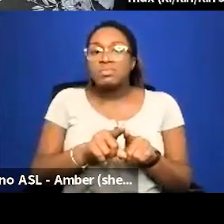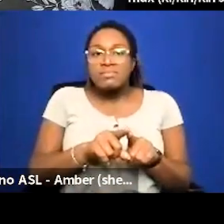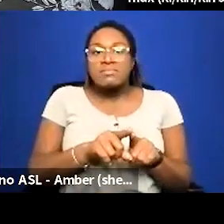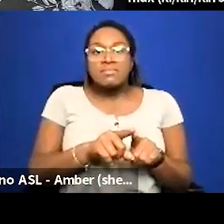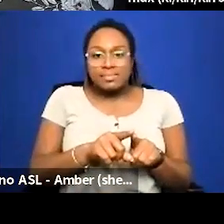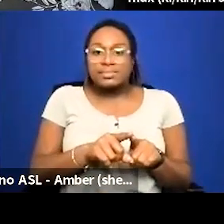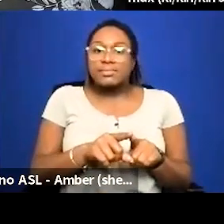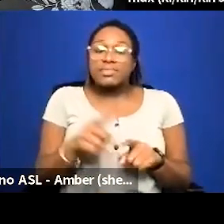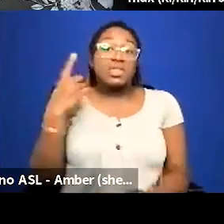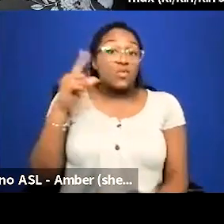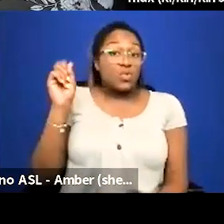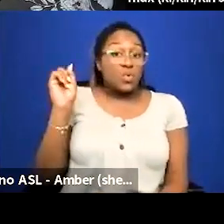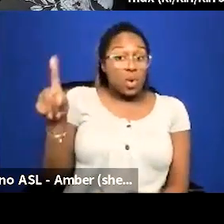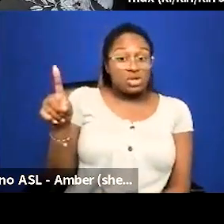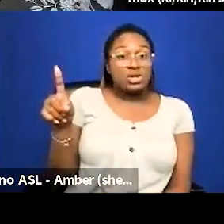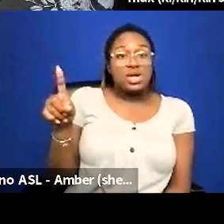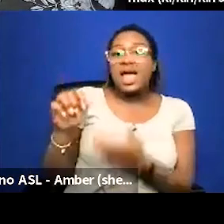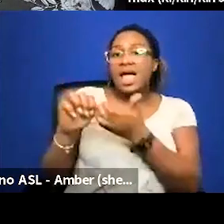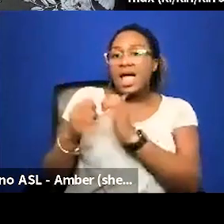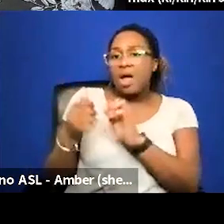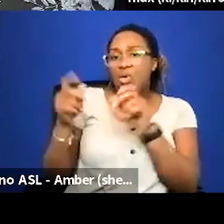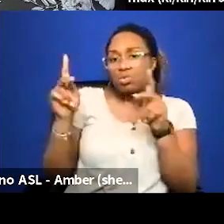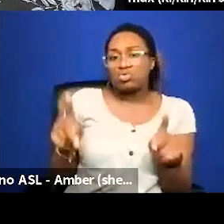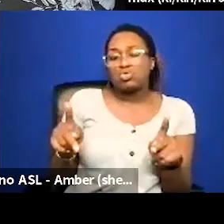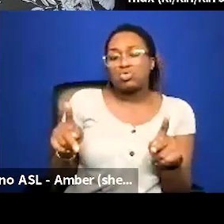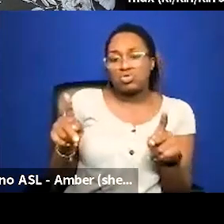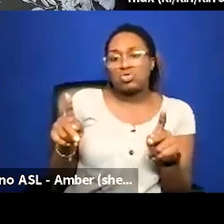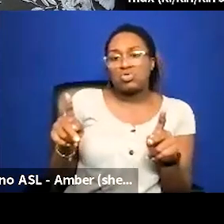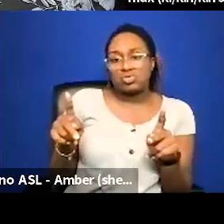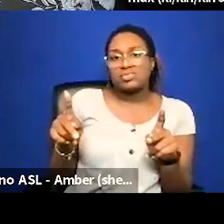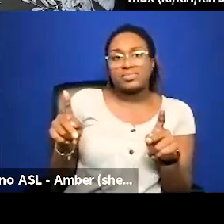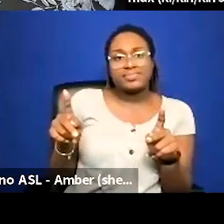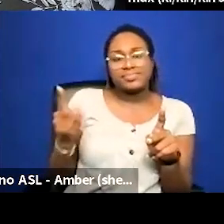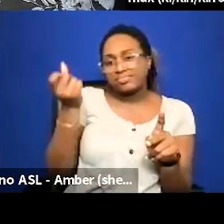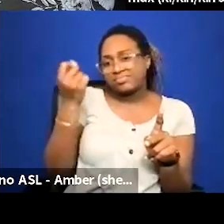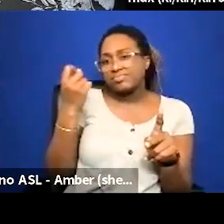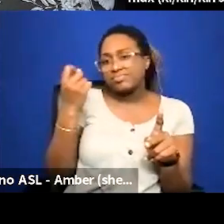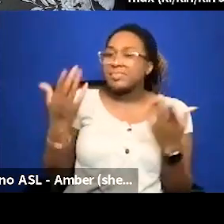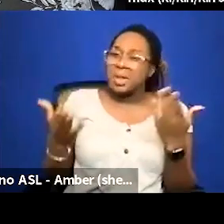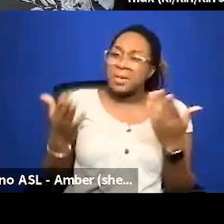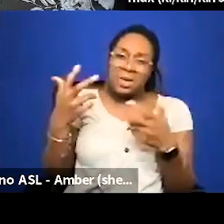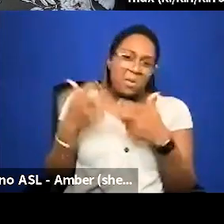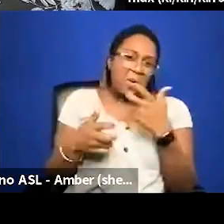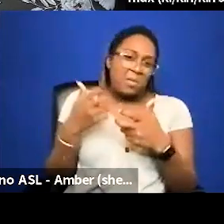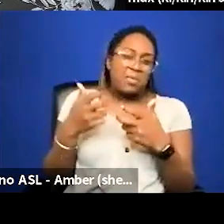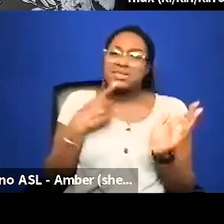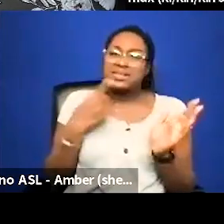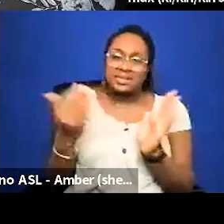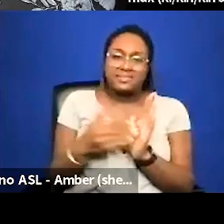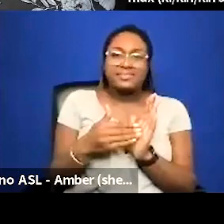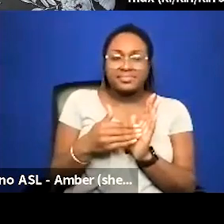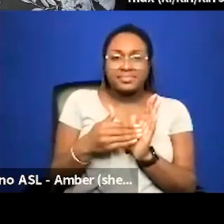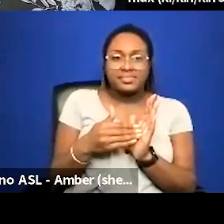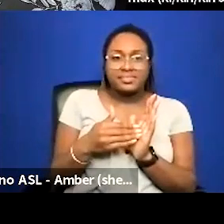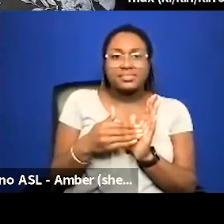as far as the question is concerned and how a person and you know i understand i could be problematic but i just want to reiterate that what